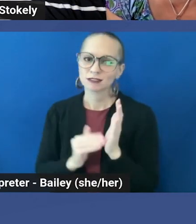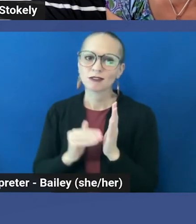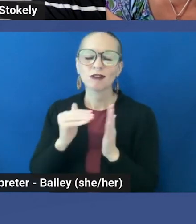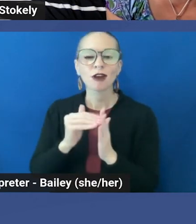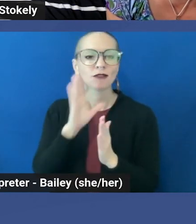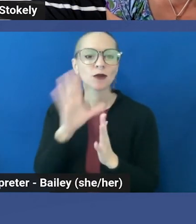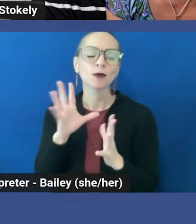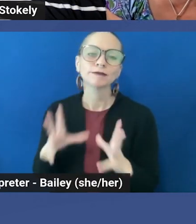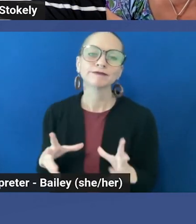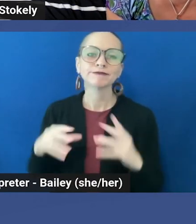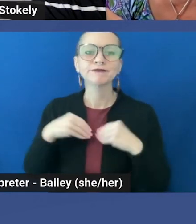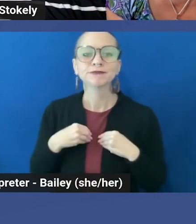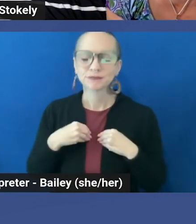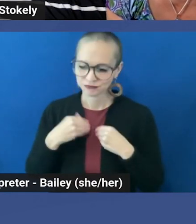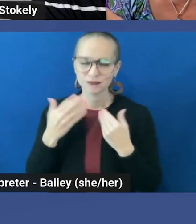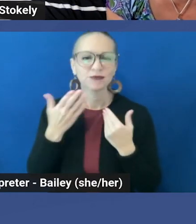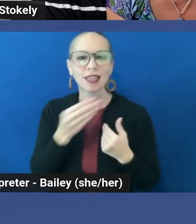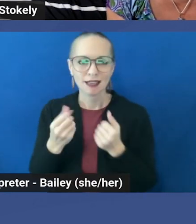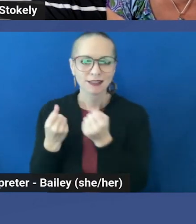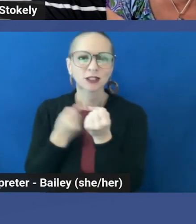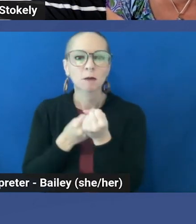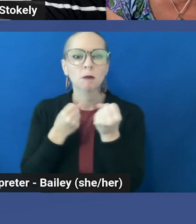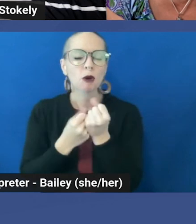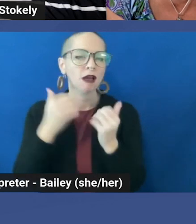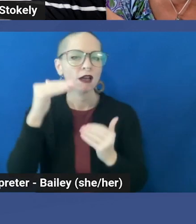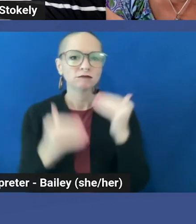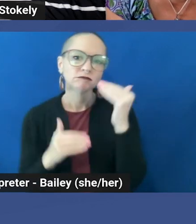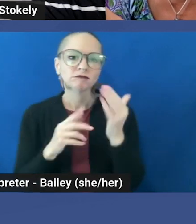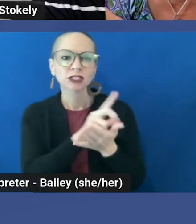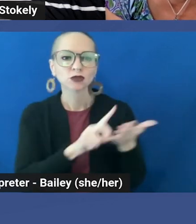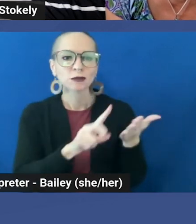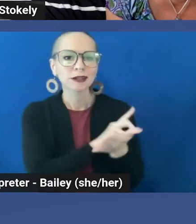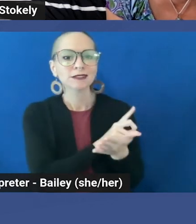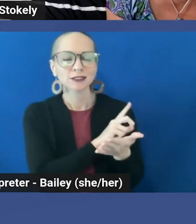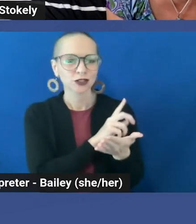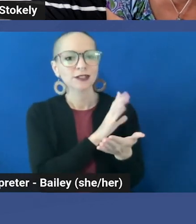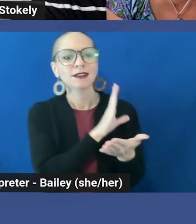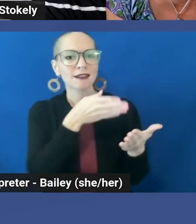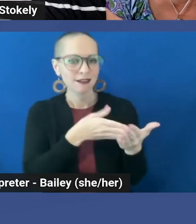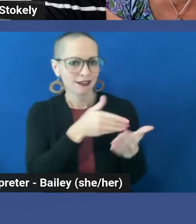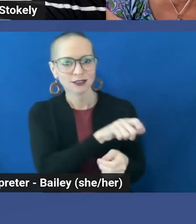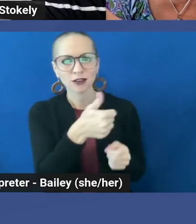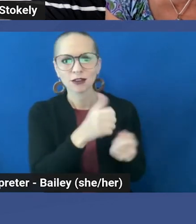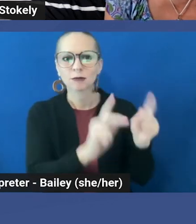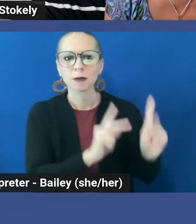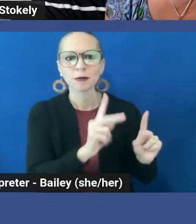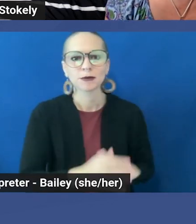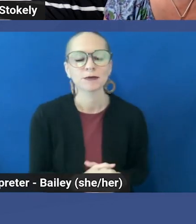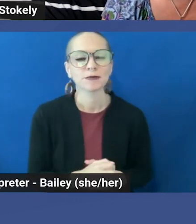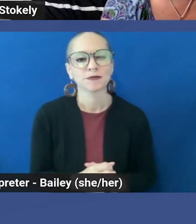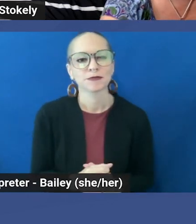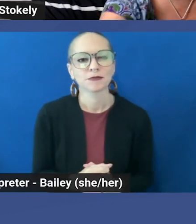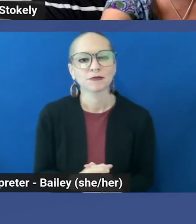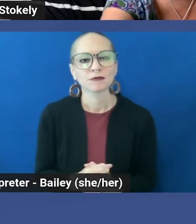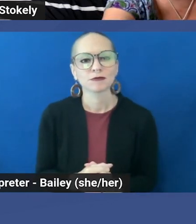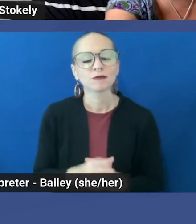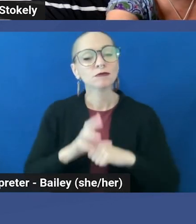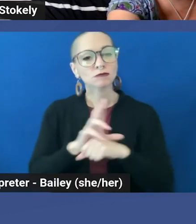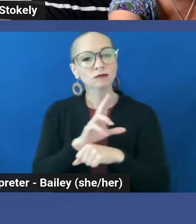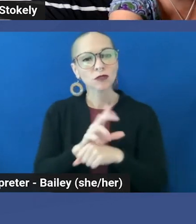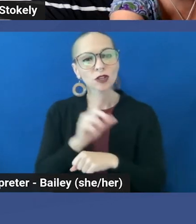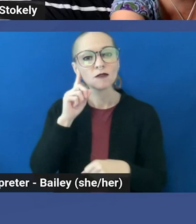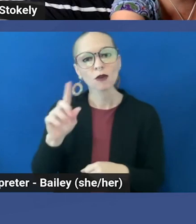in perpetuating injustice and discrimination against vulnerable communities. The use of